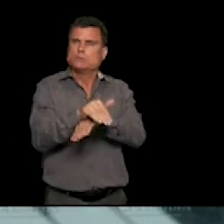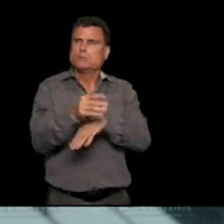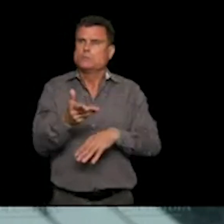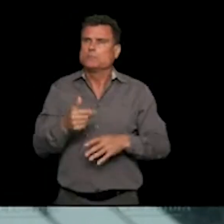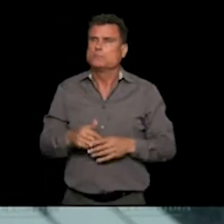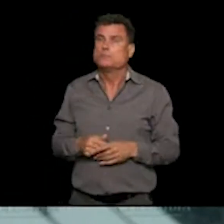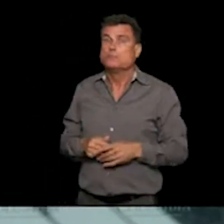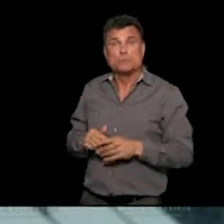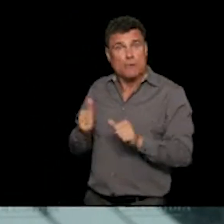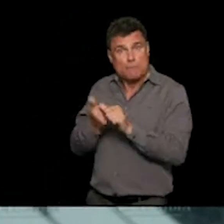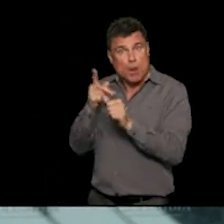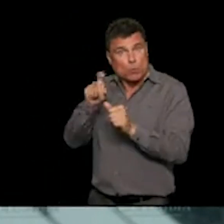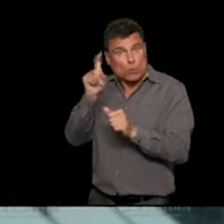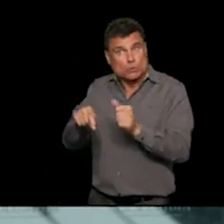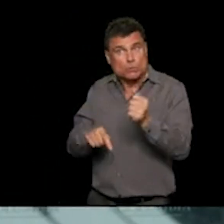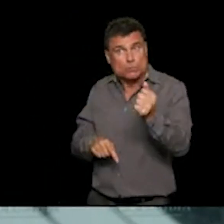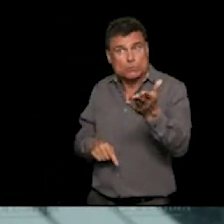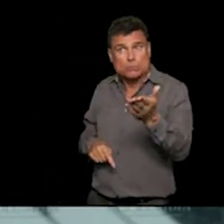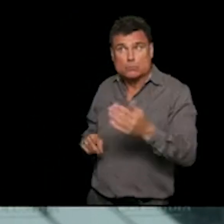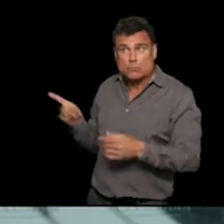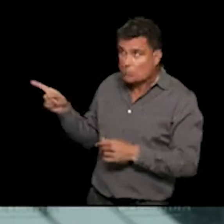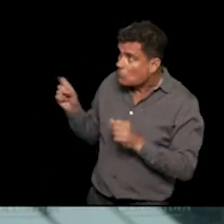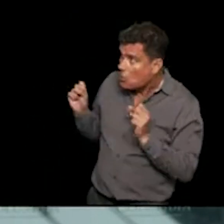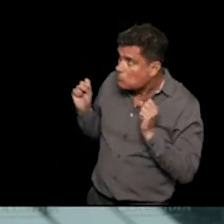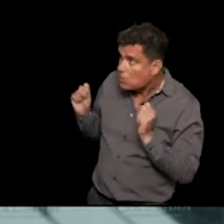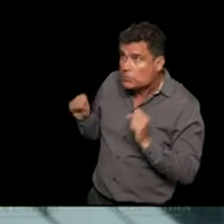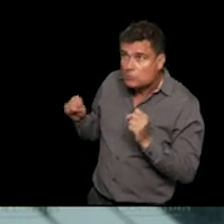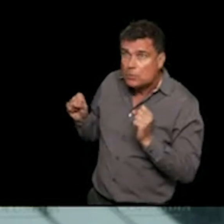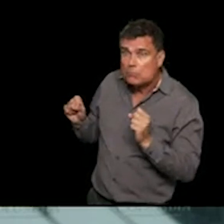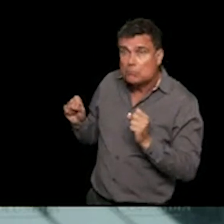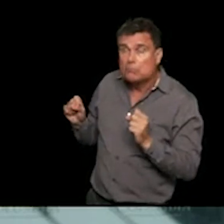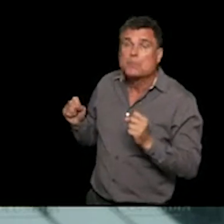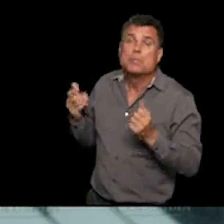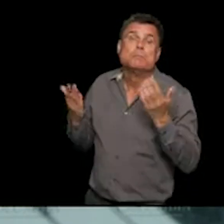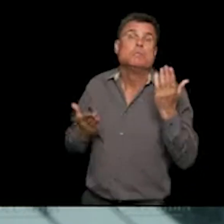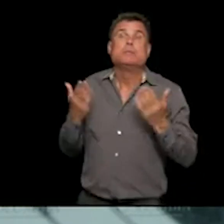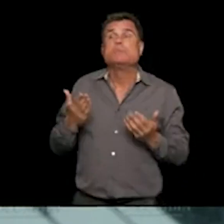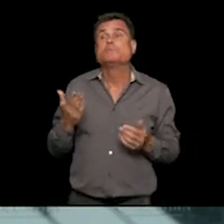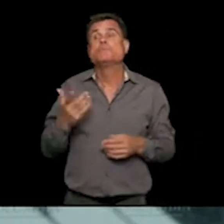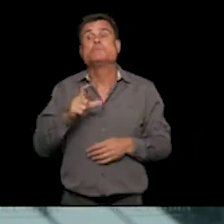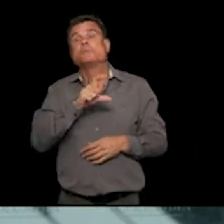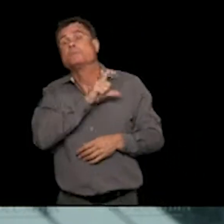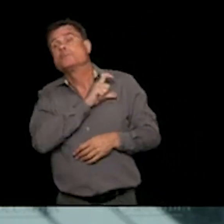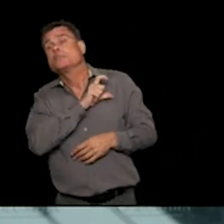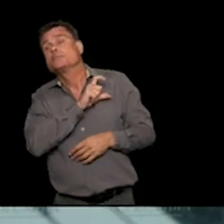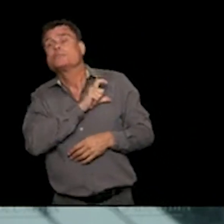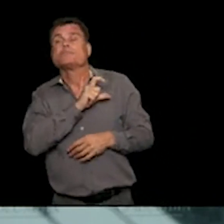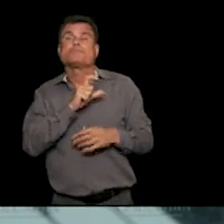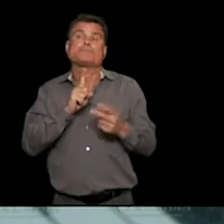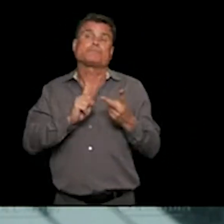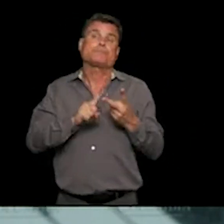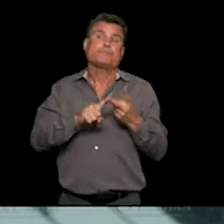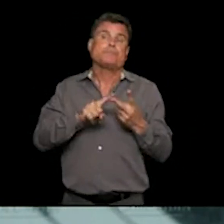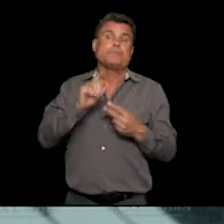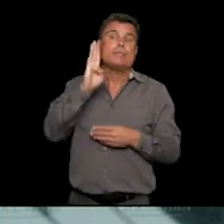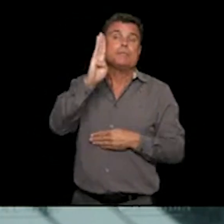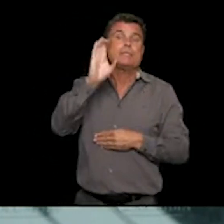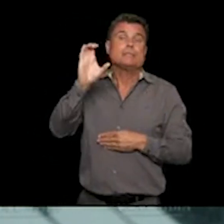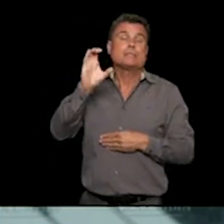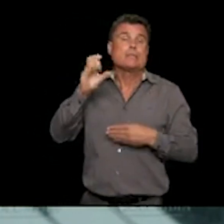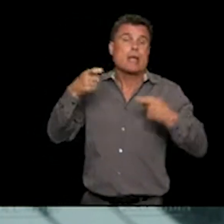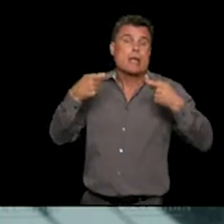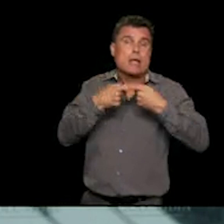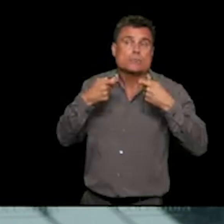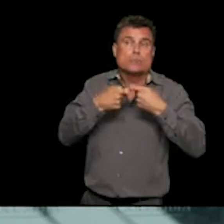up, would it be possible to do something like that or enlist police in BC hydro to cut off power to a house party or a DJ